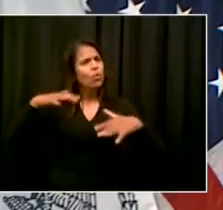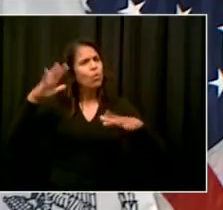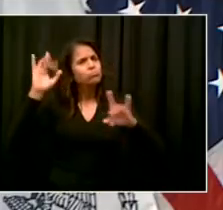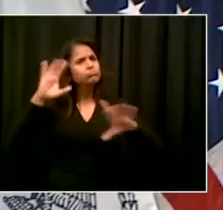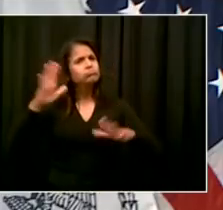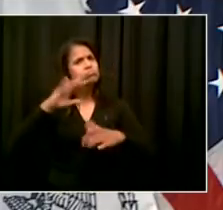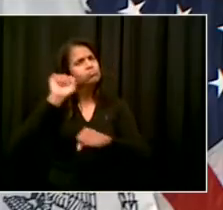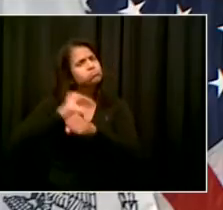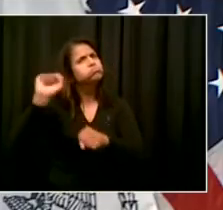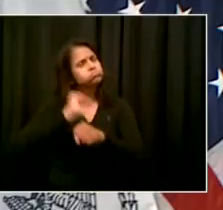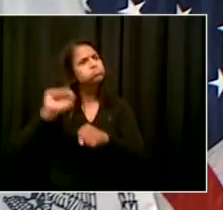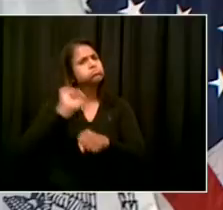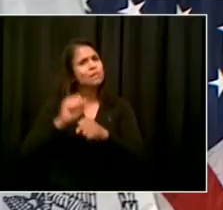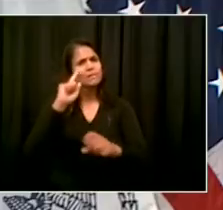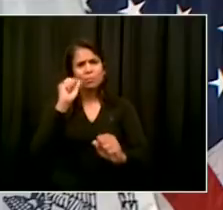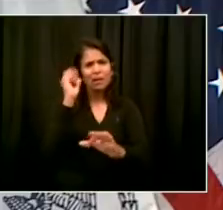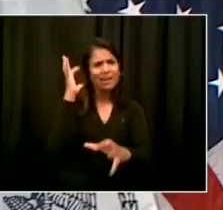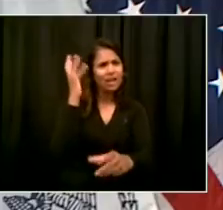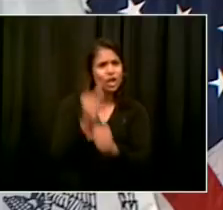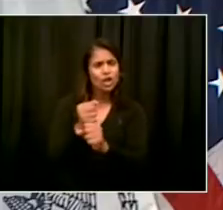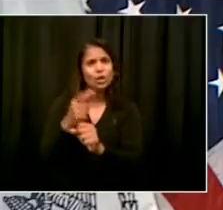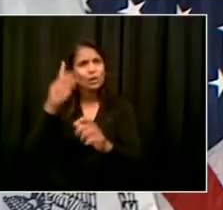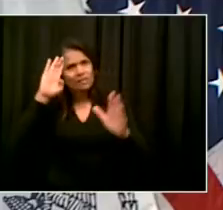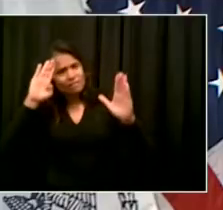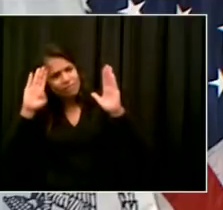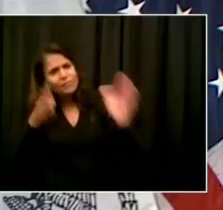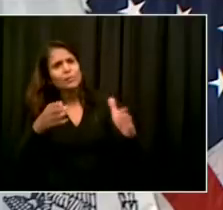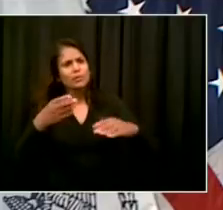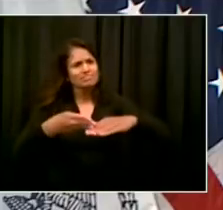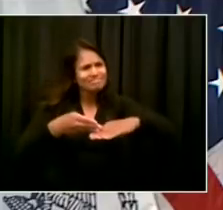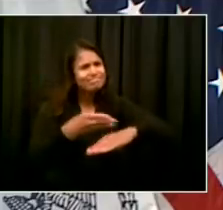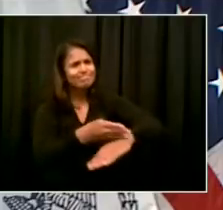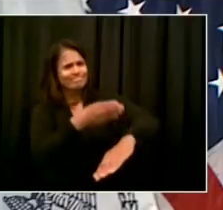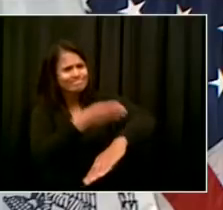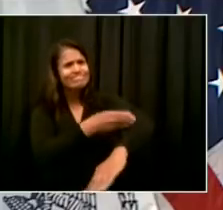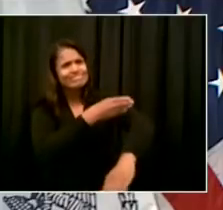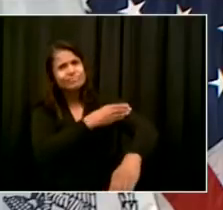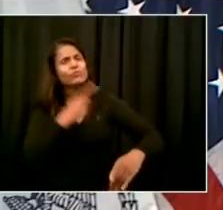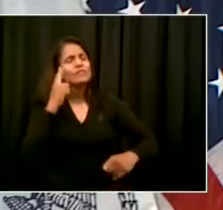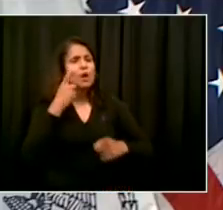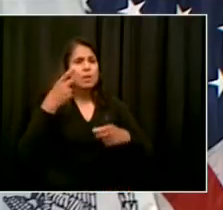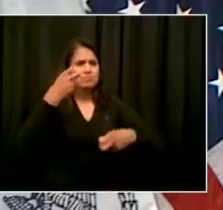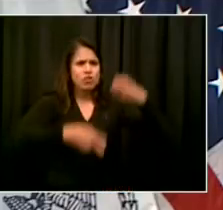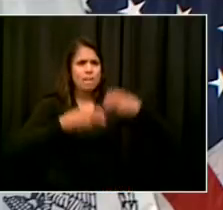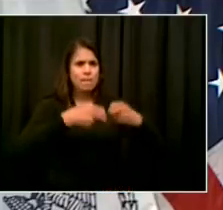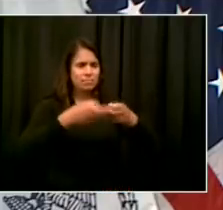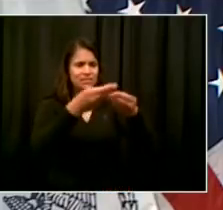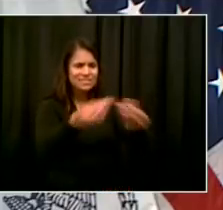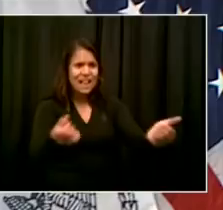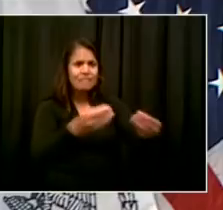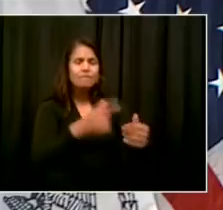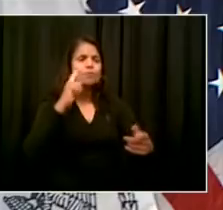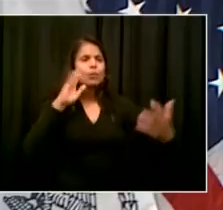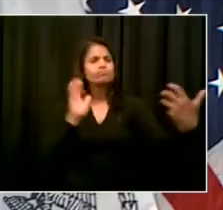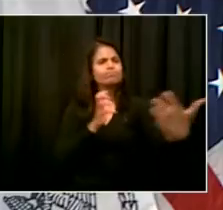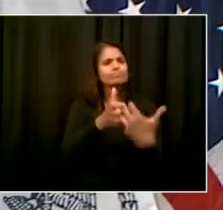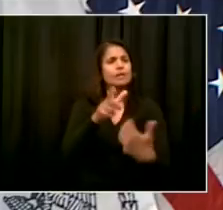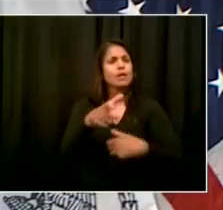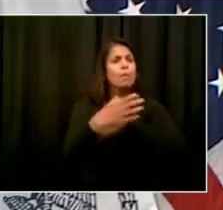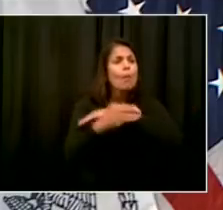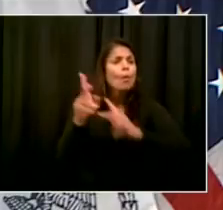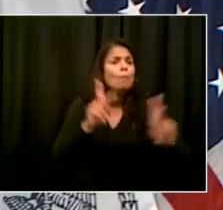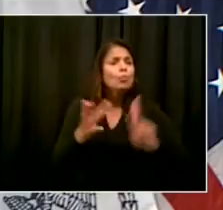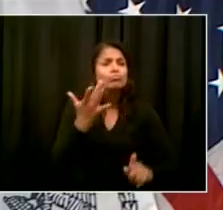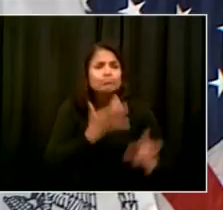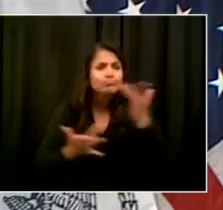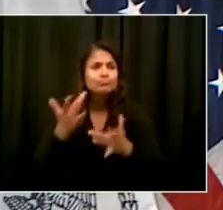temporary hotel placement should be misunderstood as the ideal. I don't think it is the ideal. It was never meant to be the ideal. We've